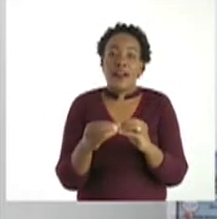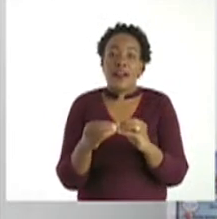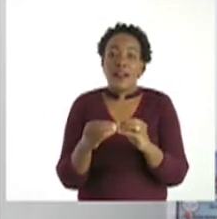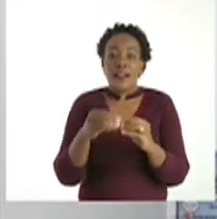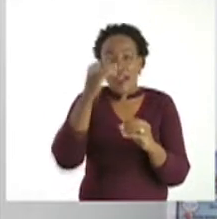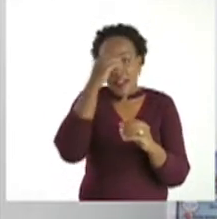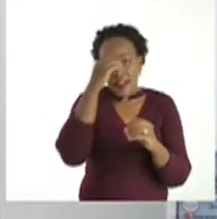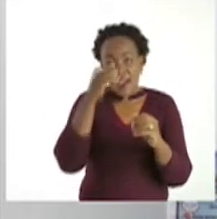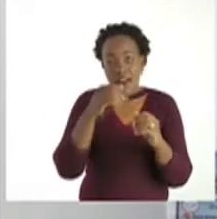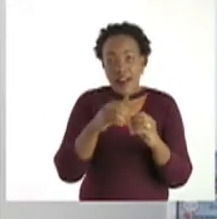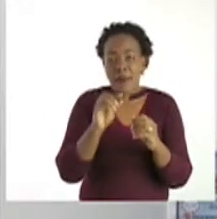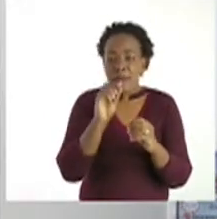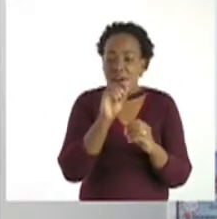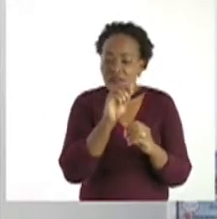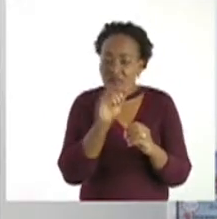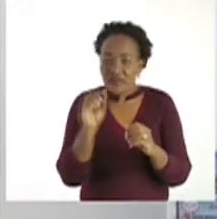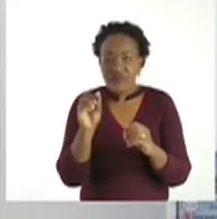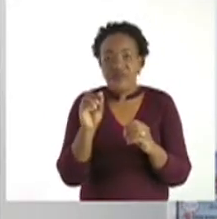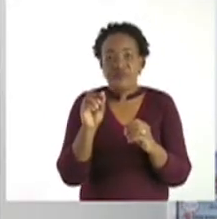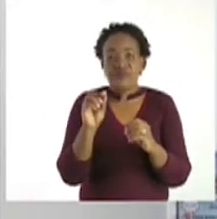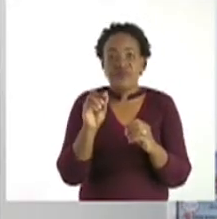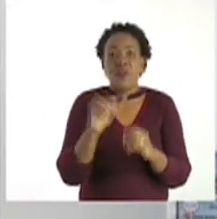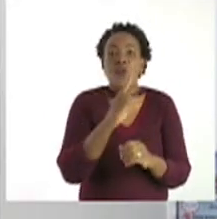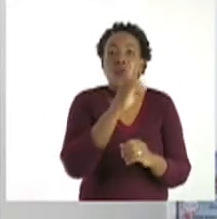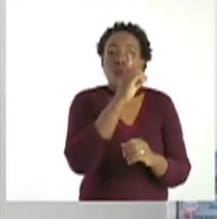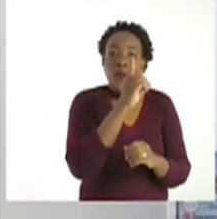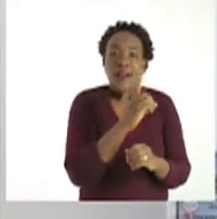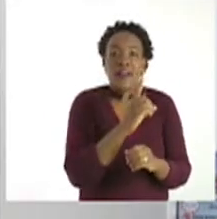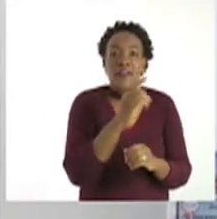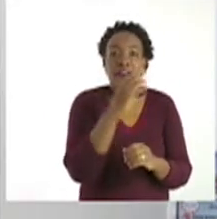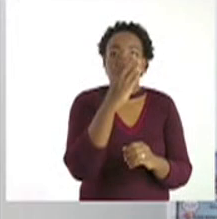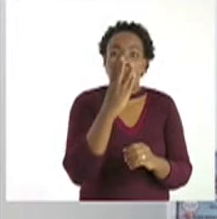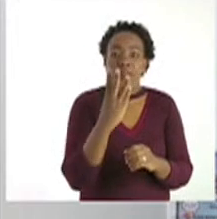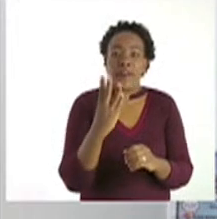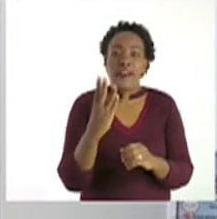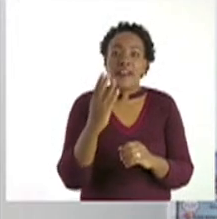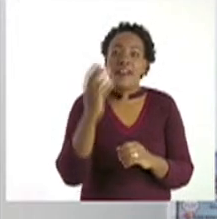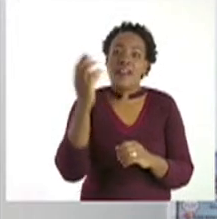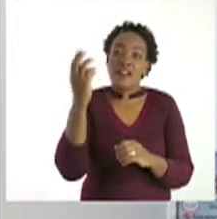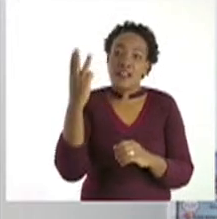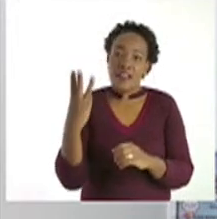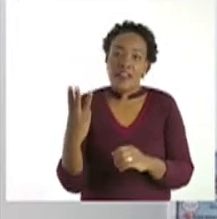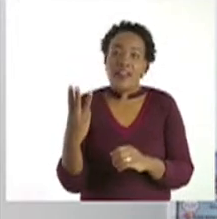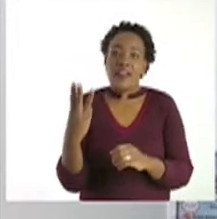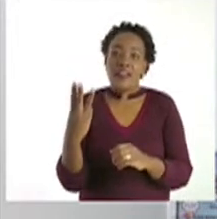143. put end.